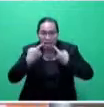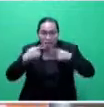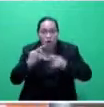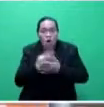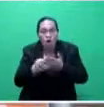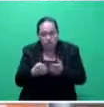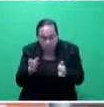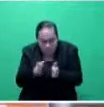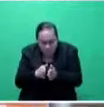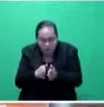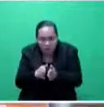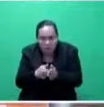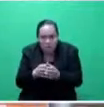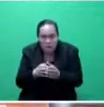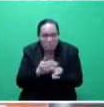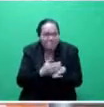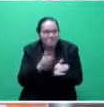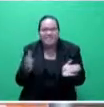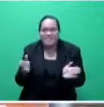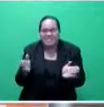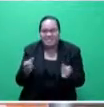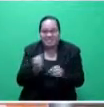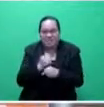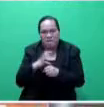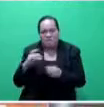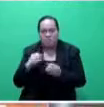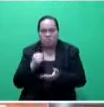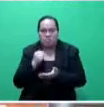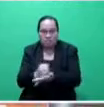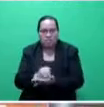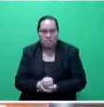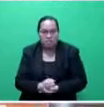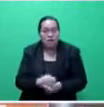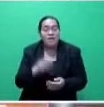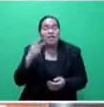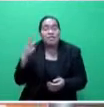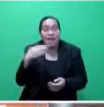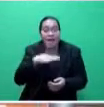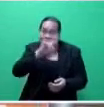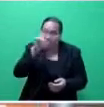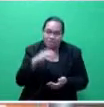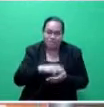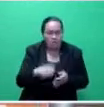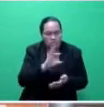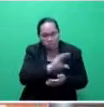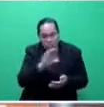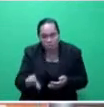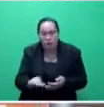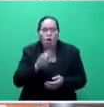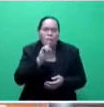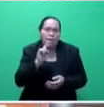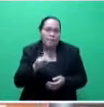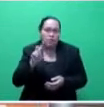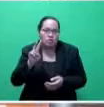small to medium enterprises. Medium enterprise, the threshold being from $300,000 to $1.25 million.